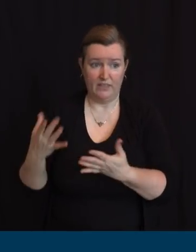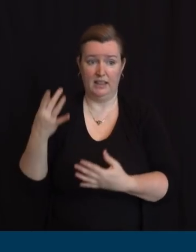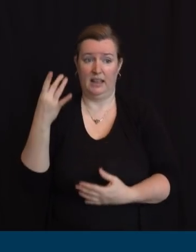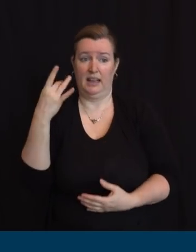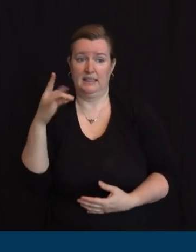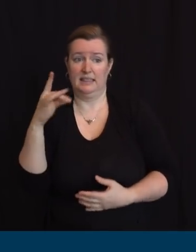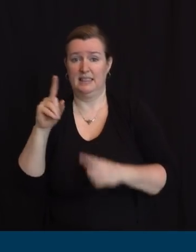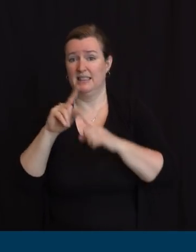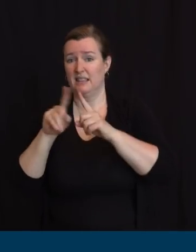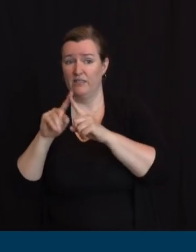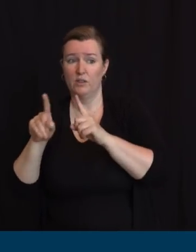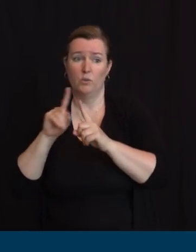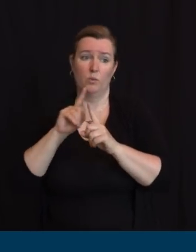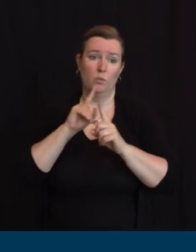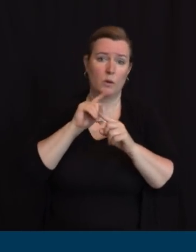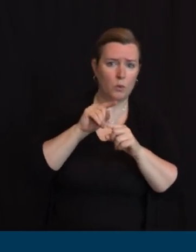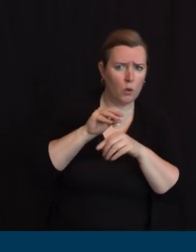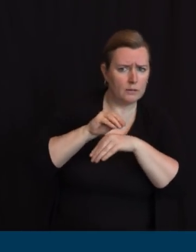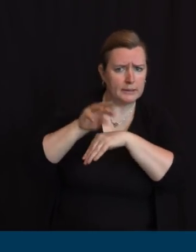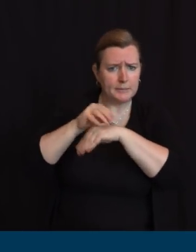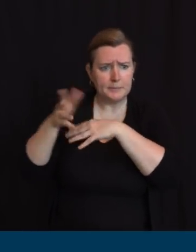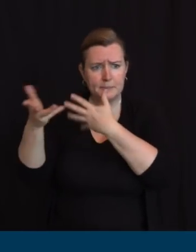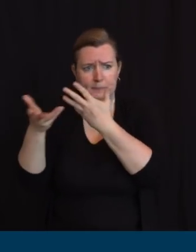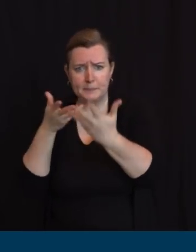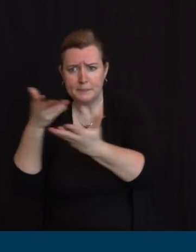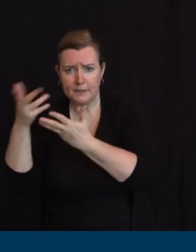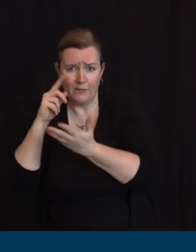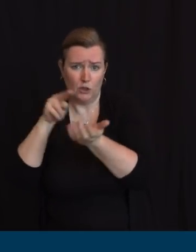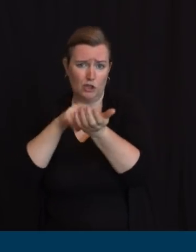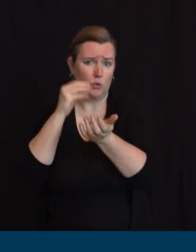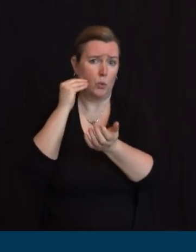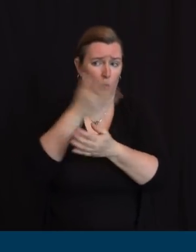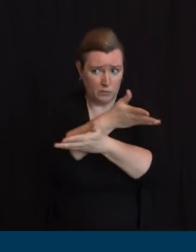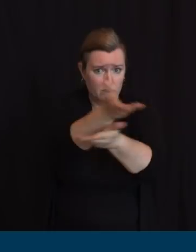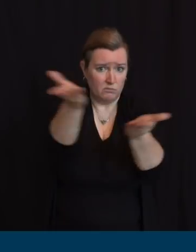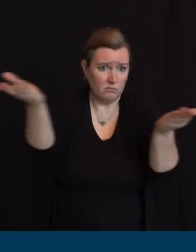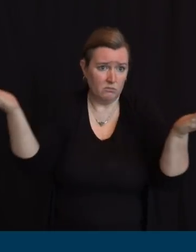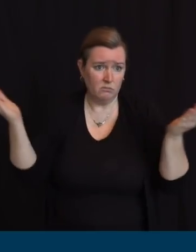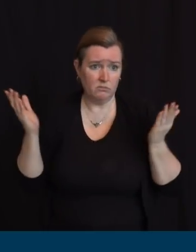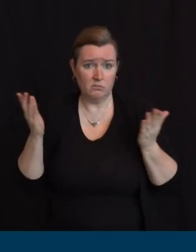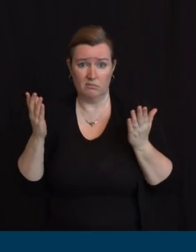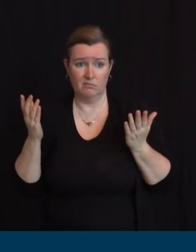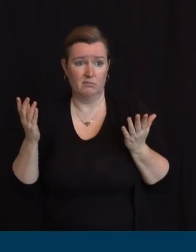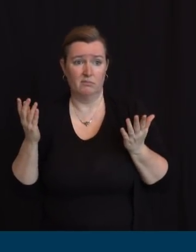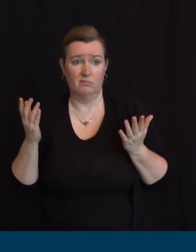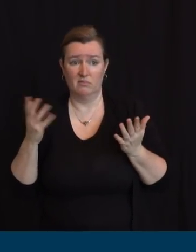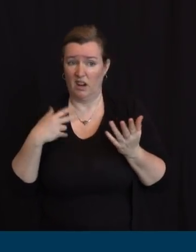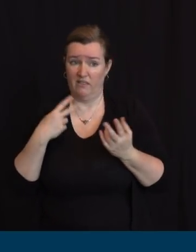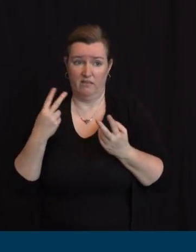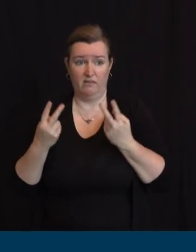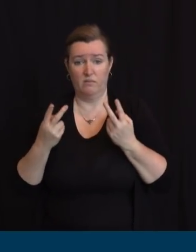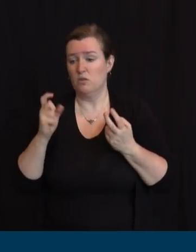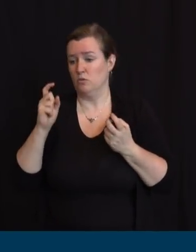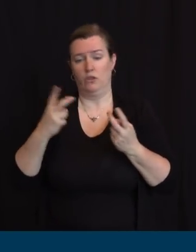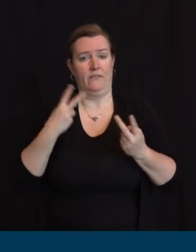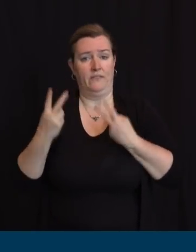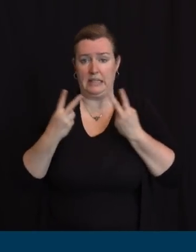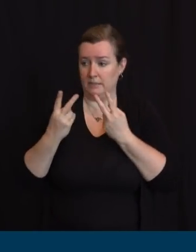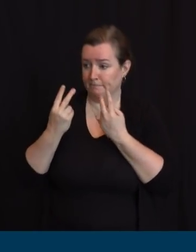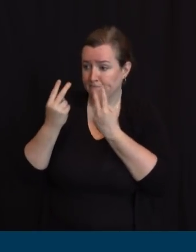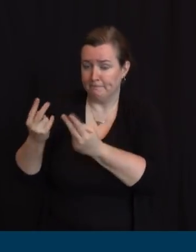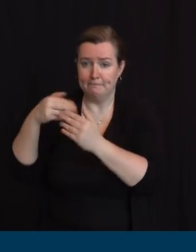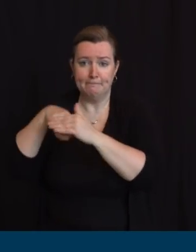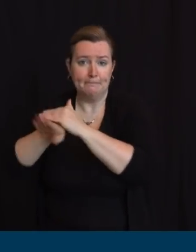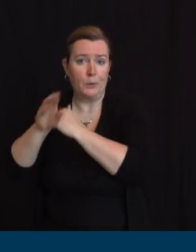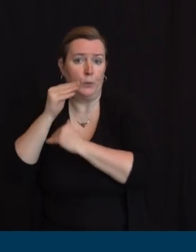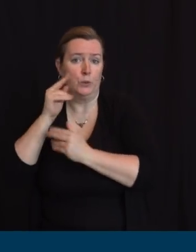to include curtailing visitation on March 14th, allowing them to hire out-of-state